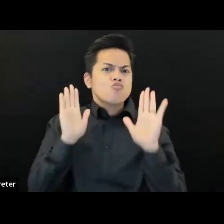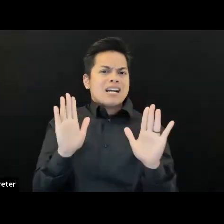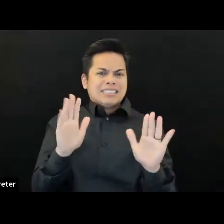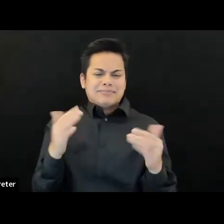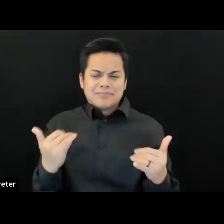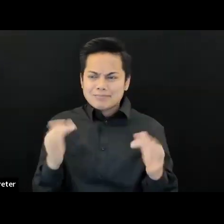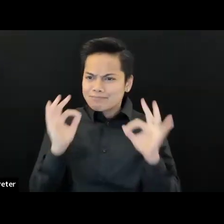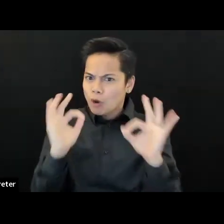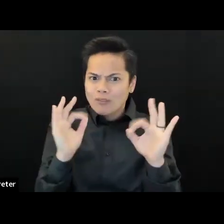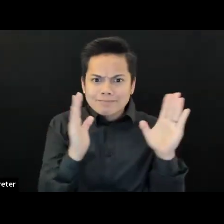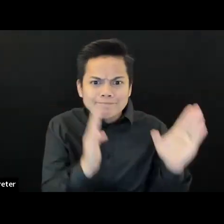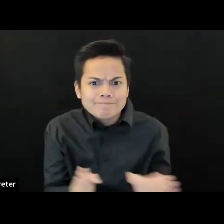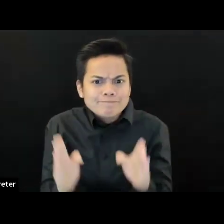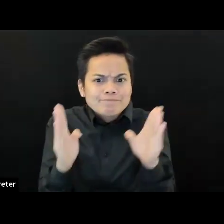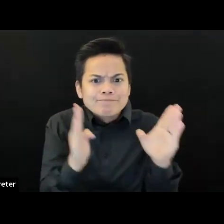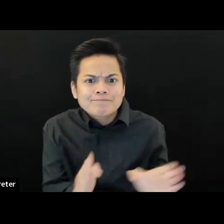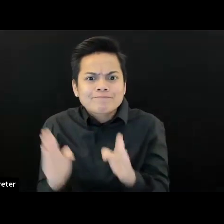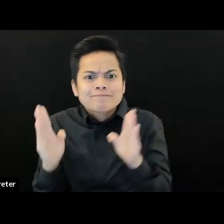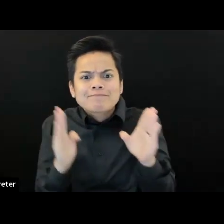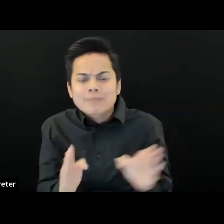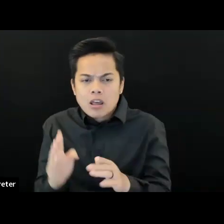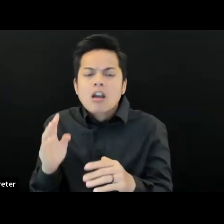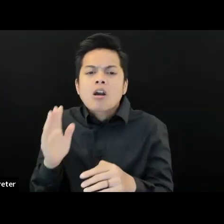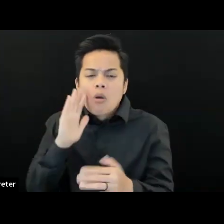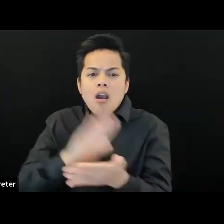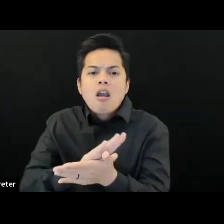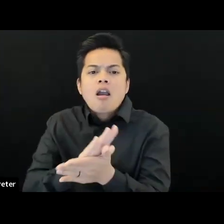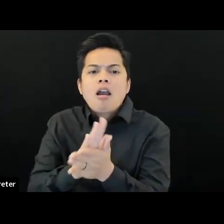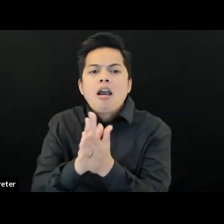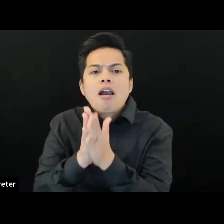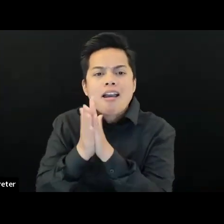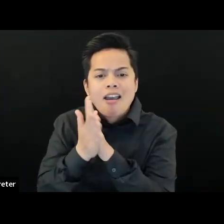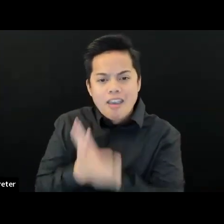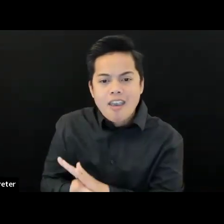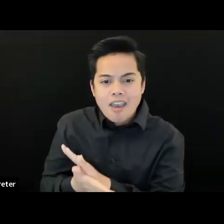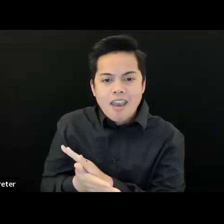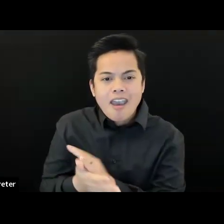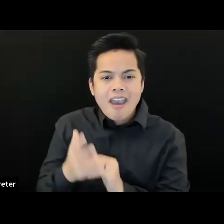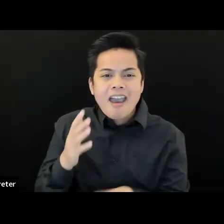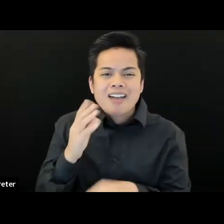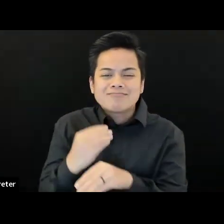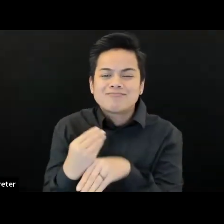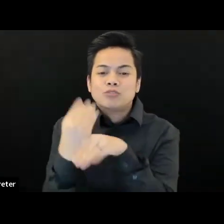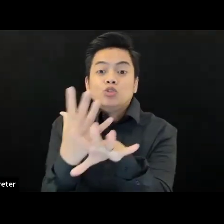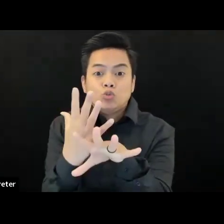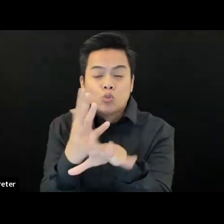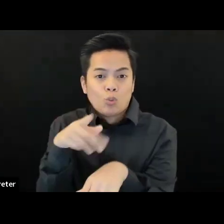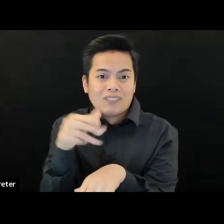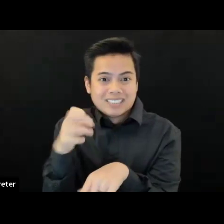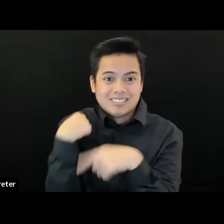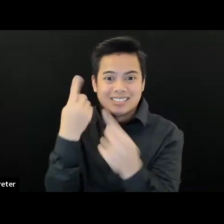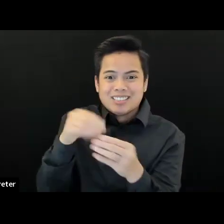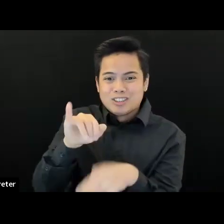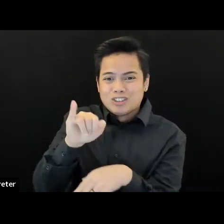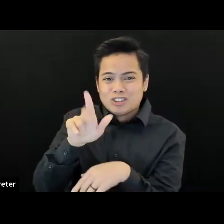during this time, we're meeting with key disability leaders. We've met with over 20 so far.